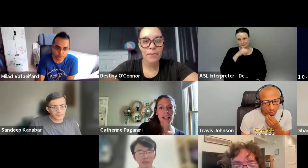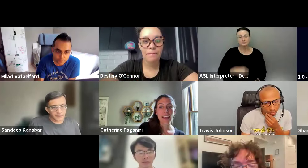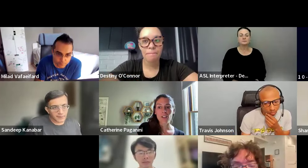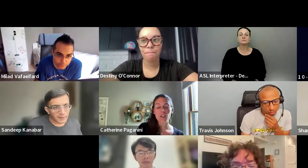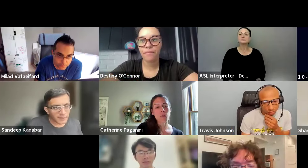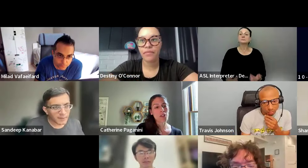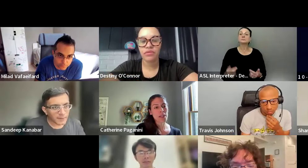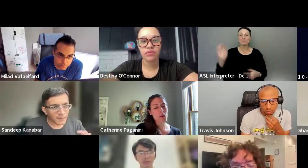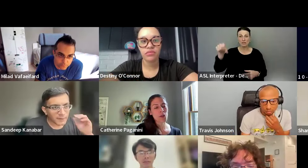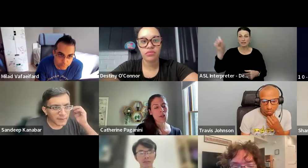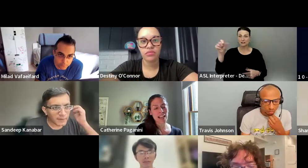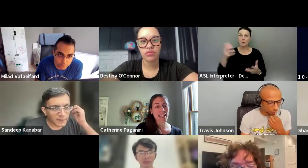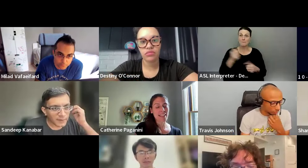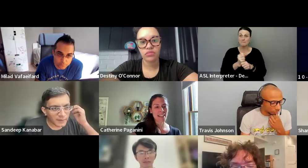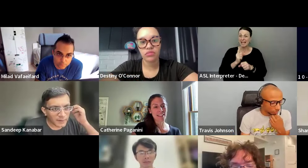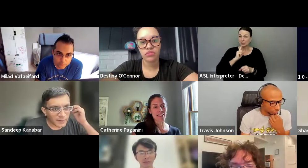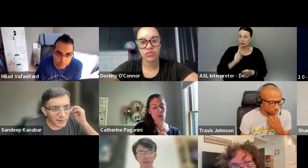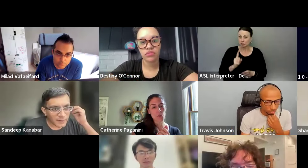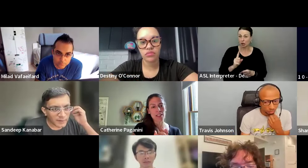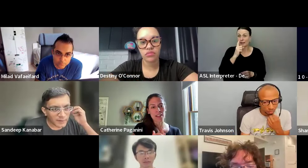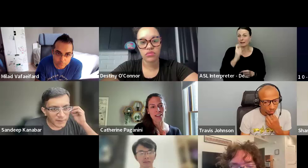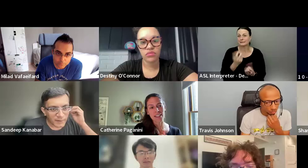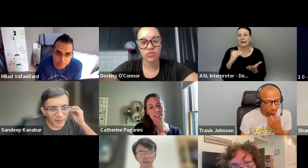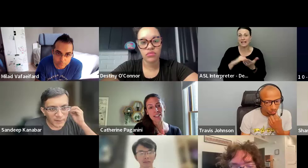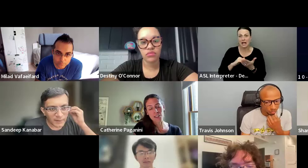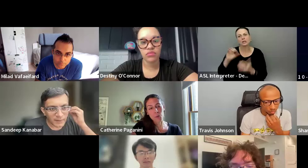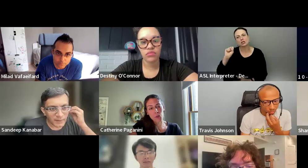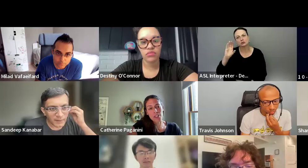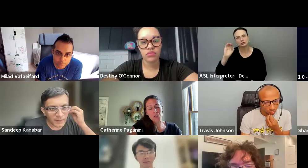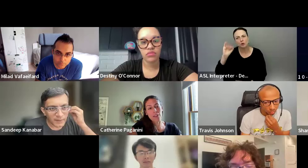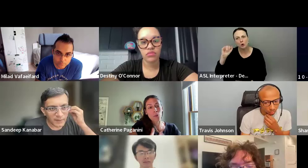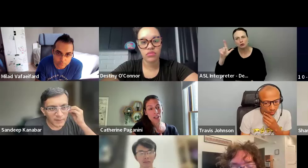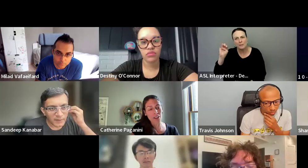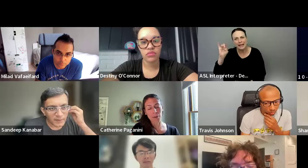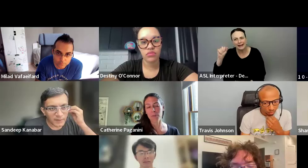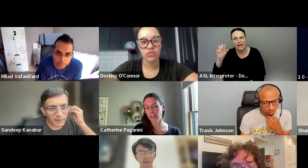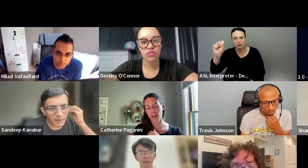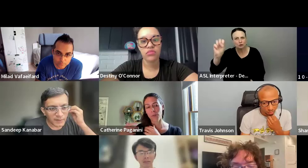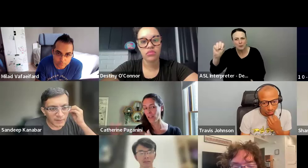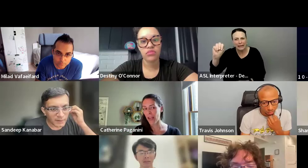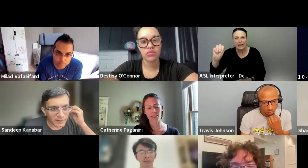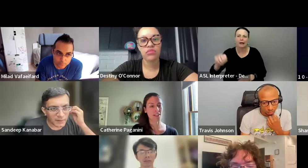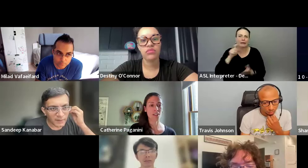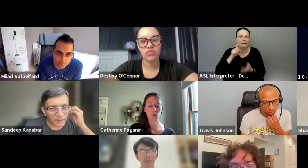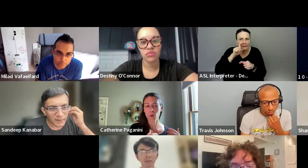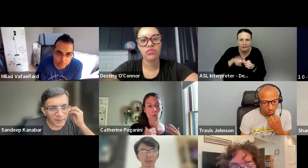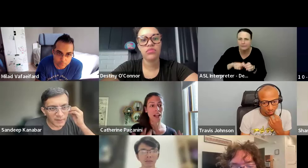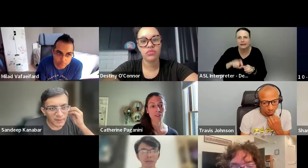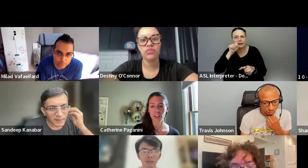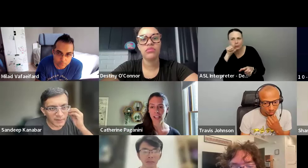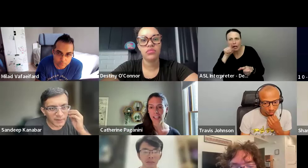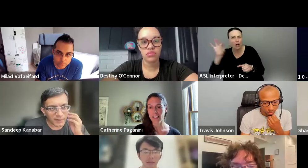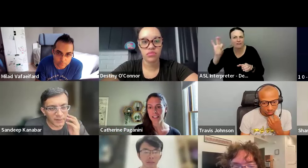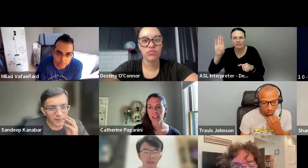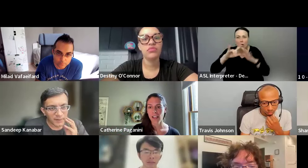I, yeah, so I just wanted to make sure, because again, like, social media is an opportunity to get the word out, right? Be it our best practices or